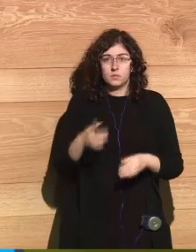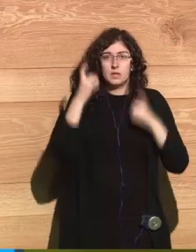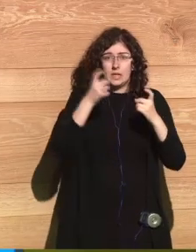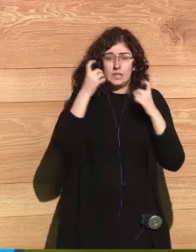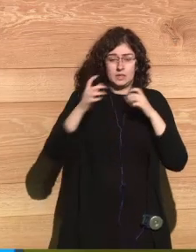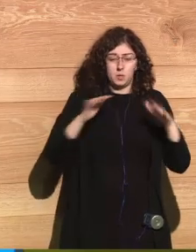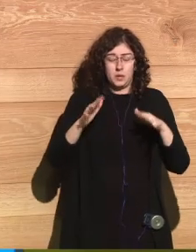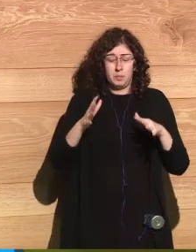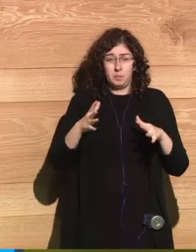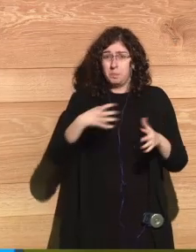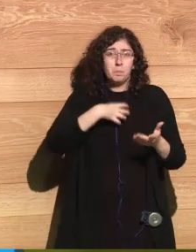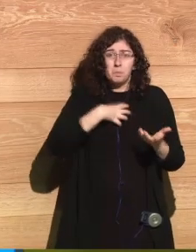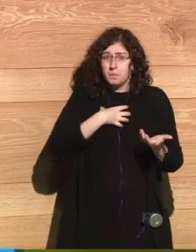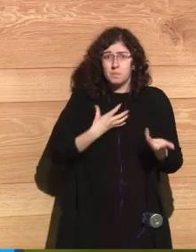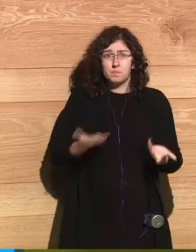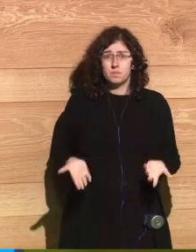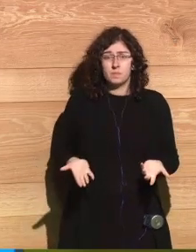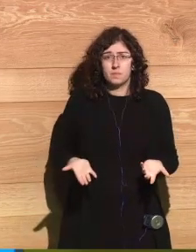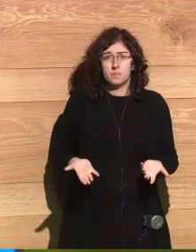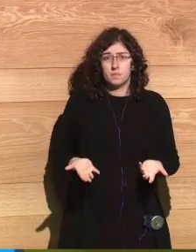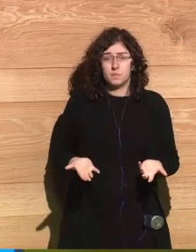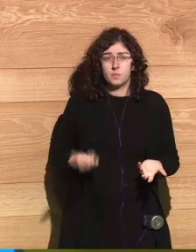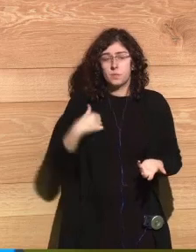I was facing death.